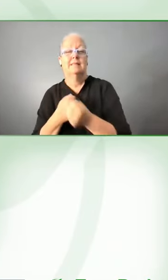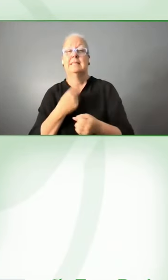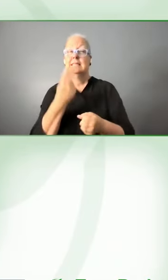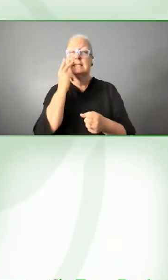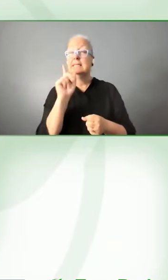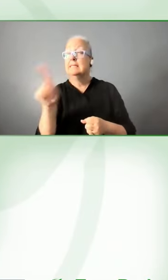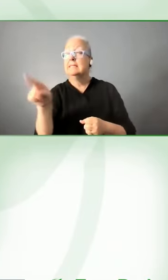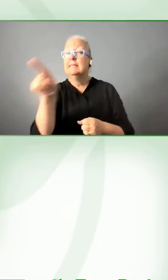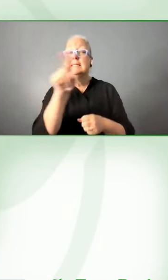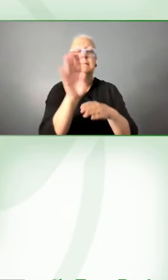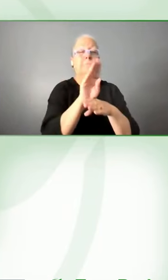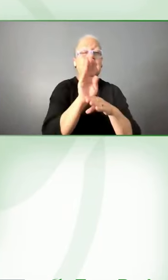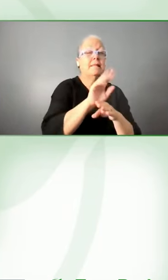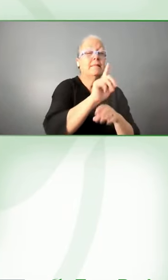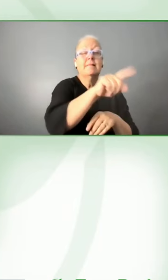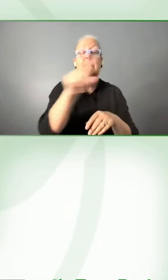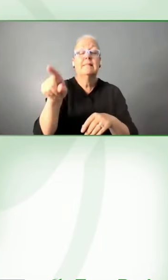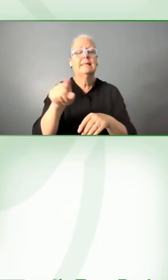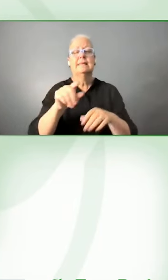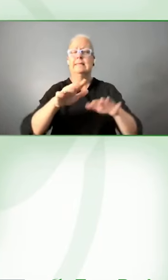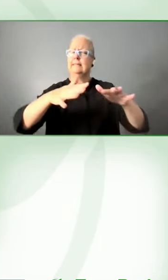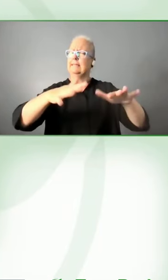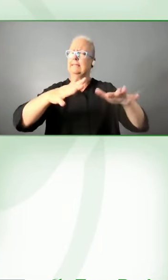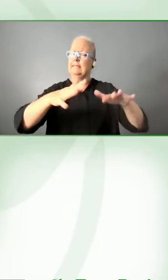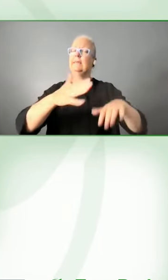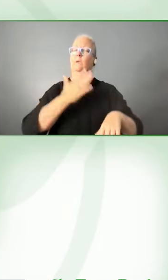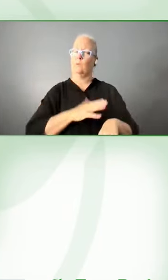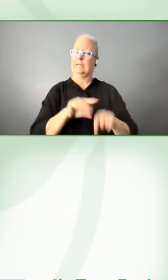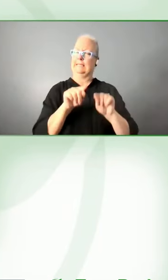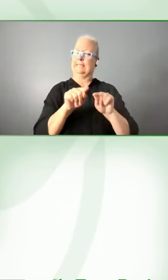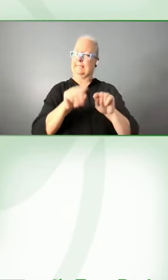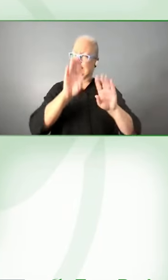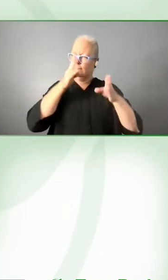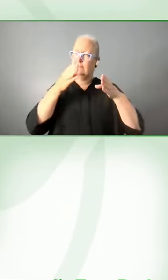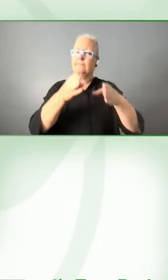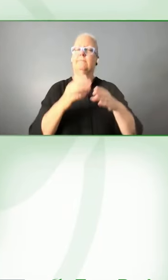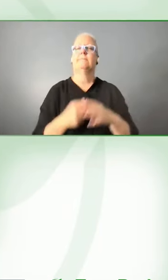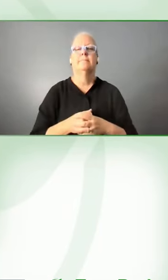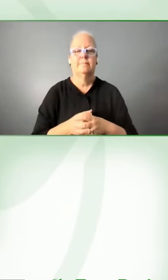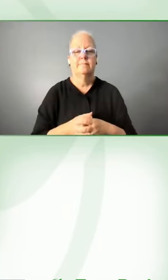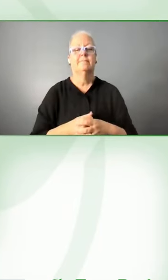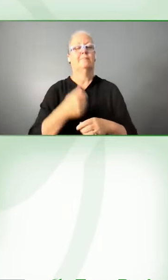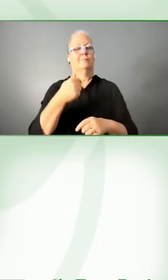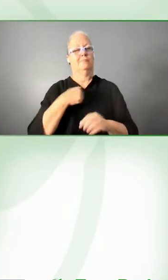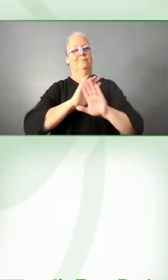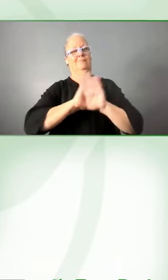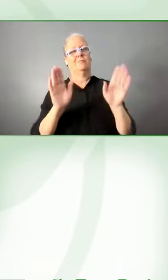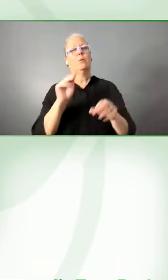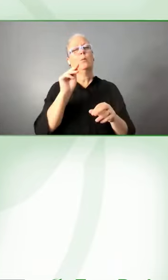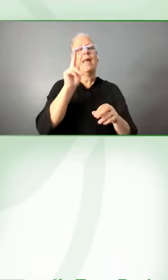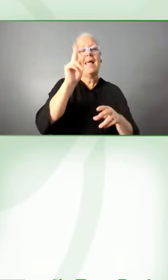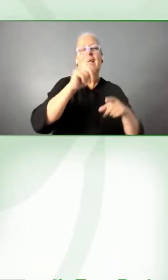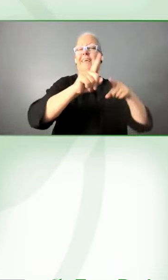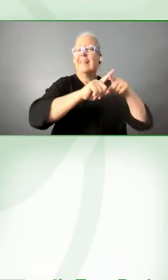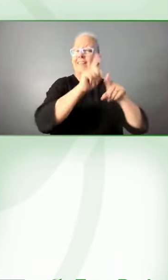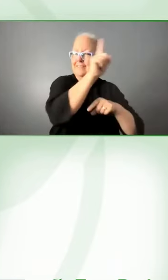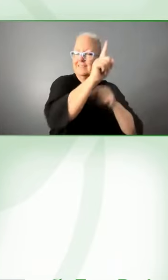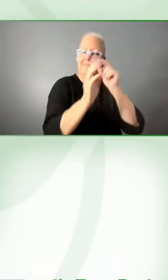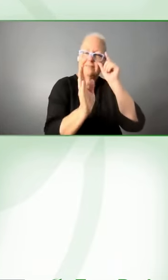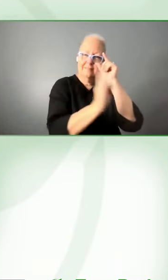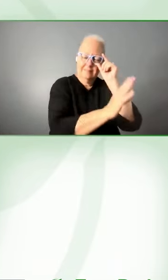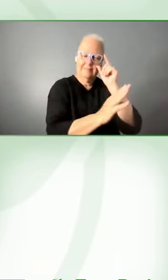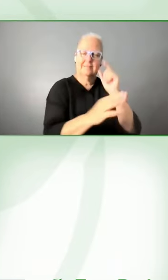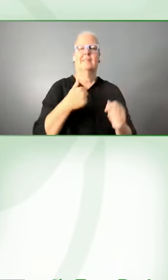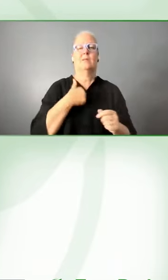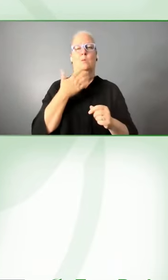tackled and i'd really like to focus on so enough about uh the uk and my activity i'm going to come on to my panel